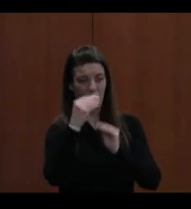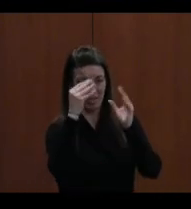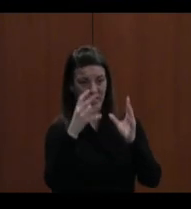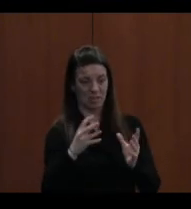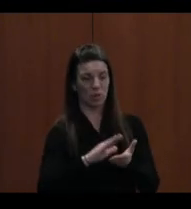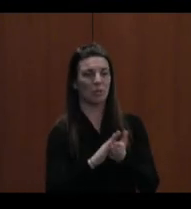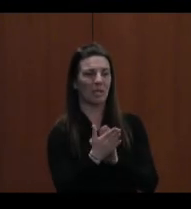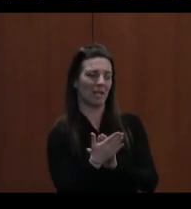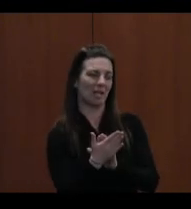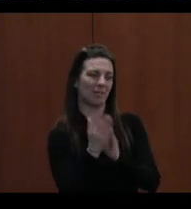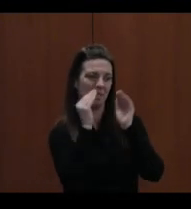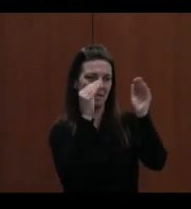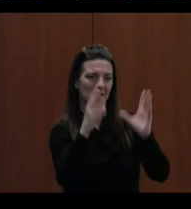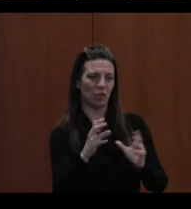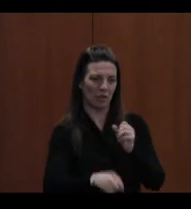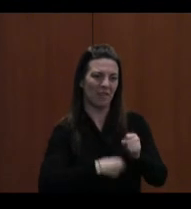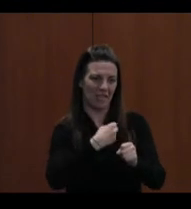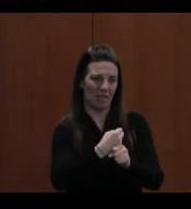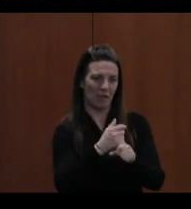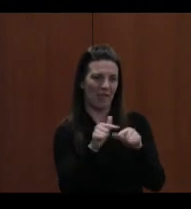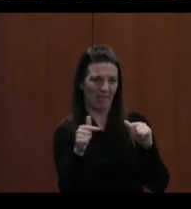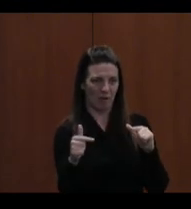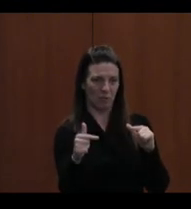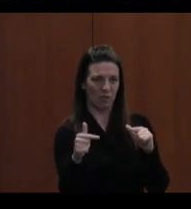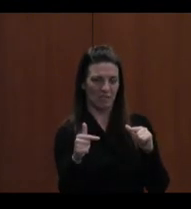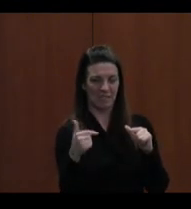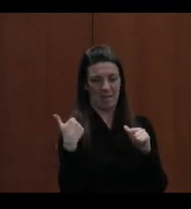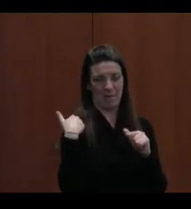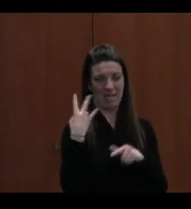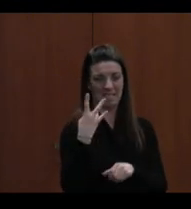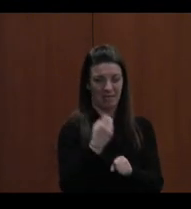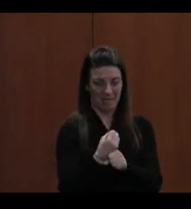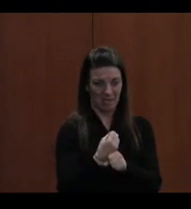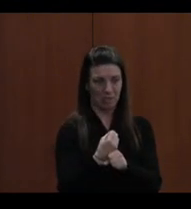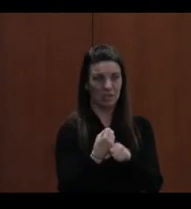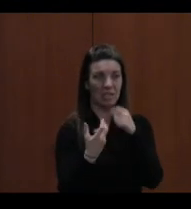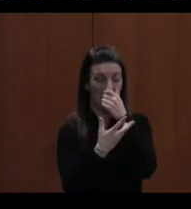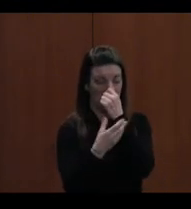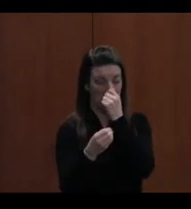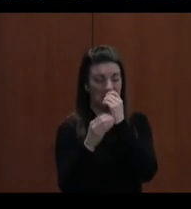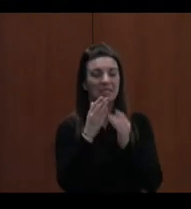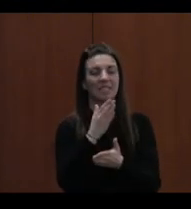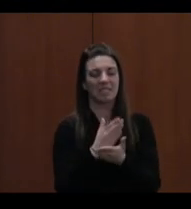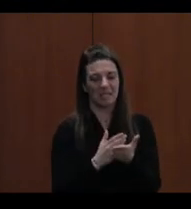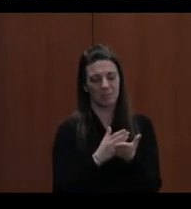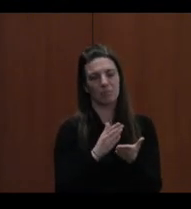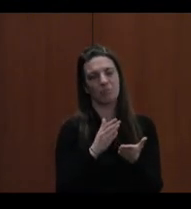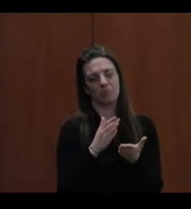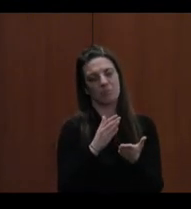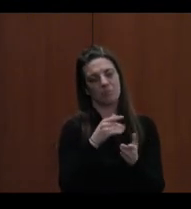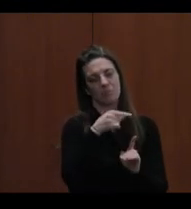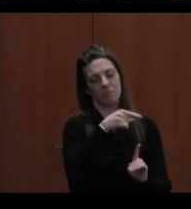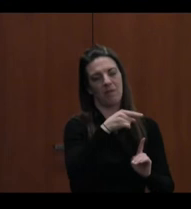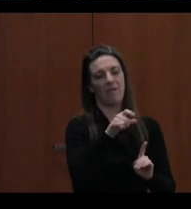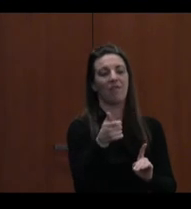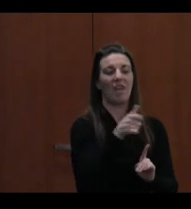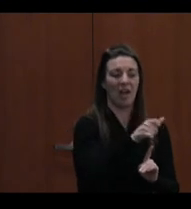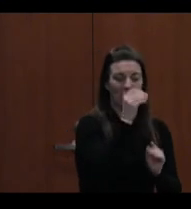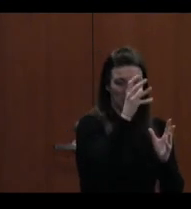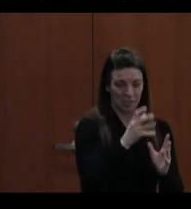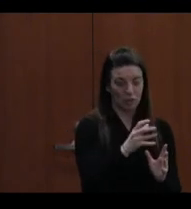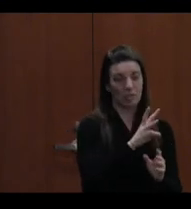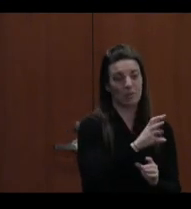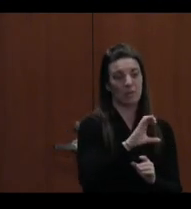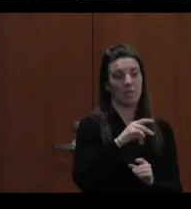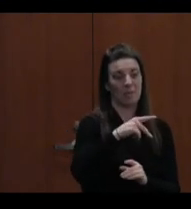in the past seven years, and since 2005, three world language teachers have been WCPS Teacher of the Year. And nearly